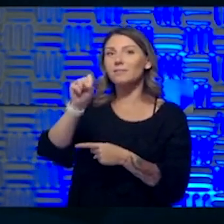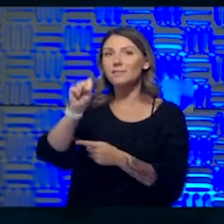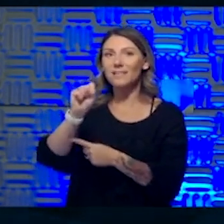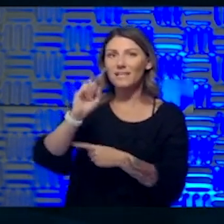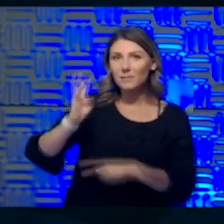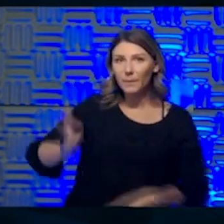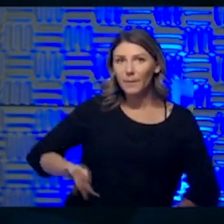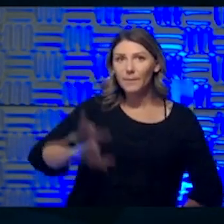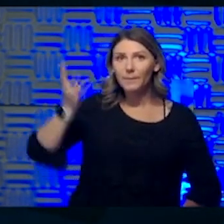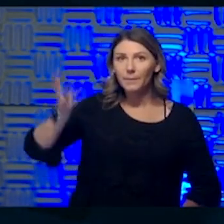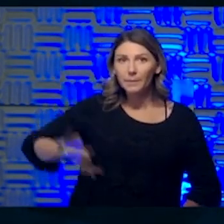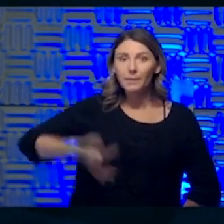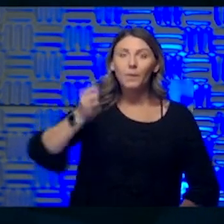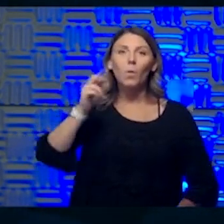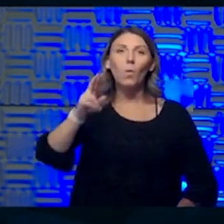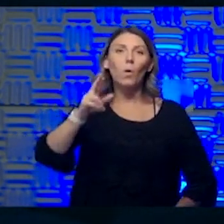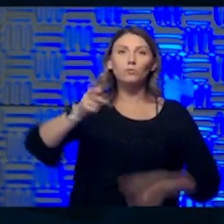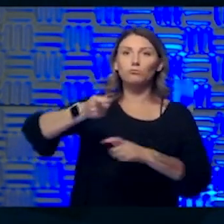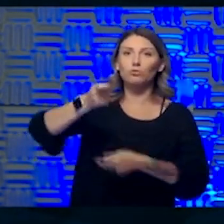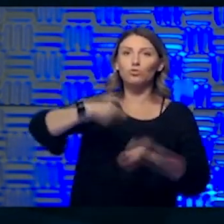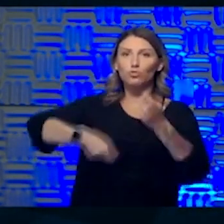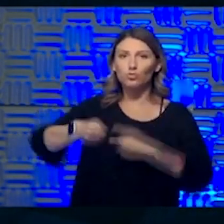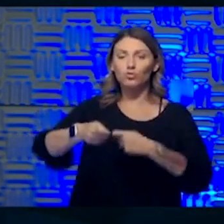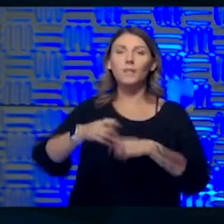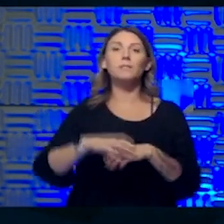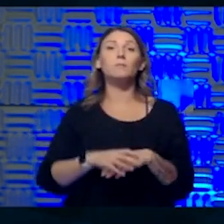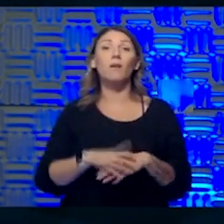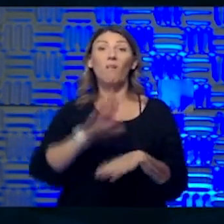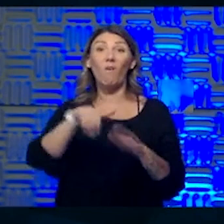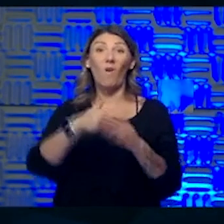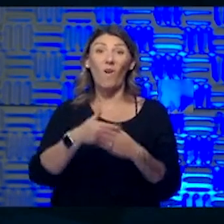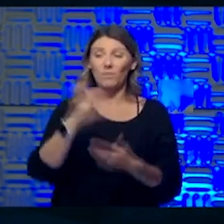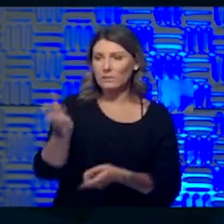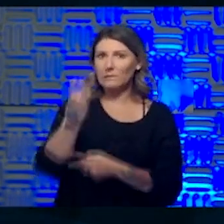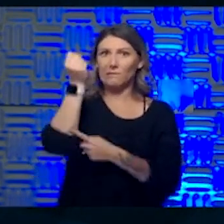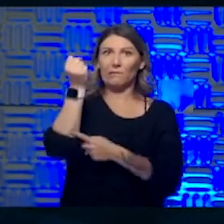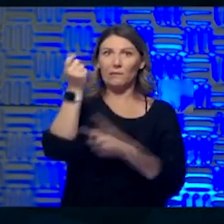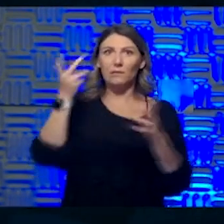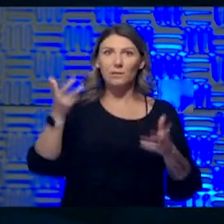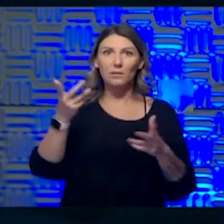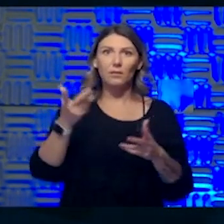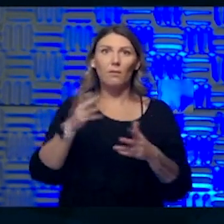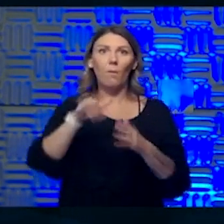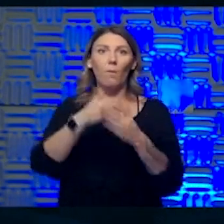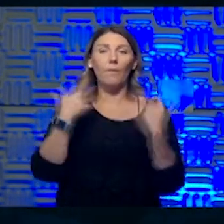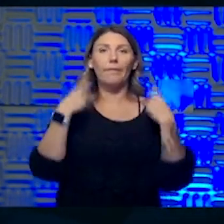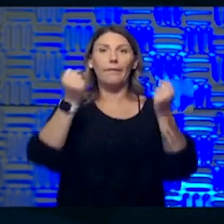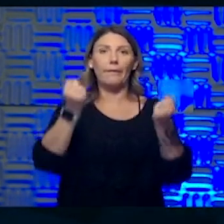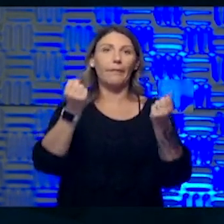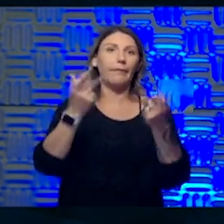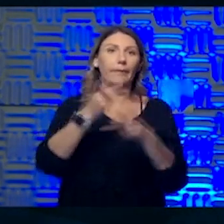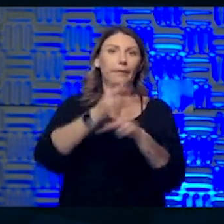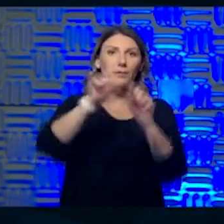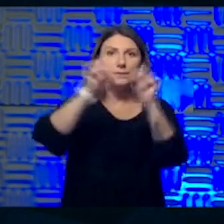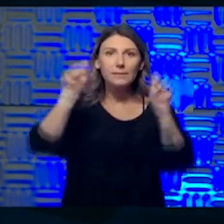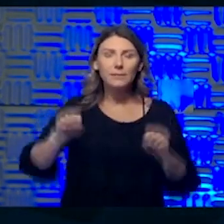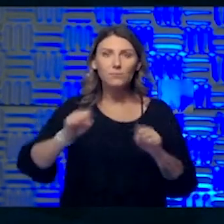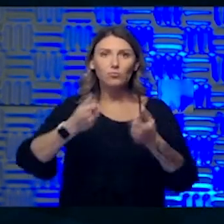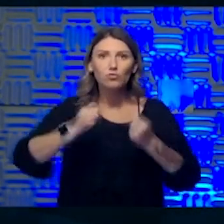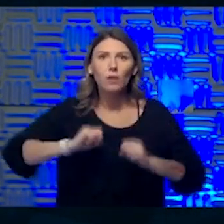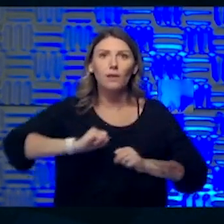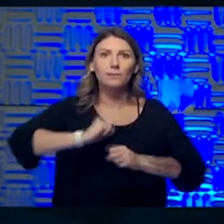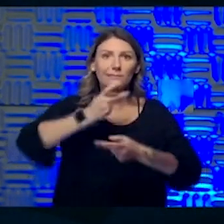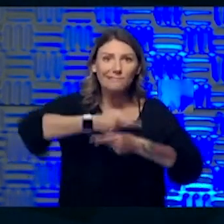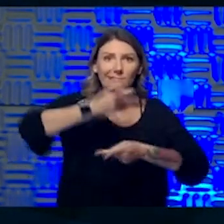all these things got moved back because, uh, the healthcare systems were so busy, of course, trying to take care of the acutely ill, uh, patient.